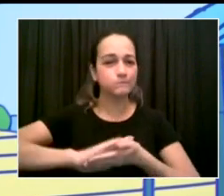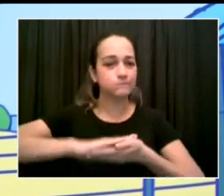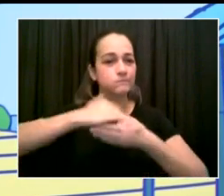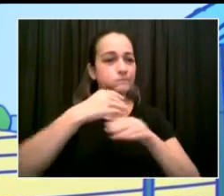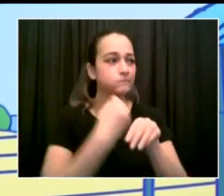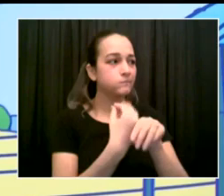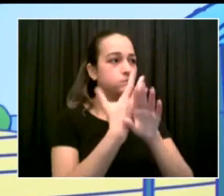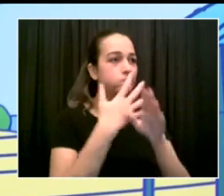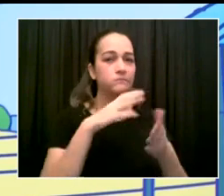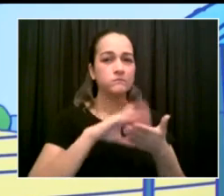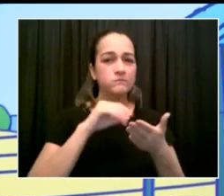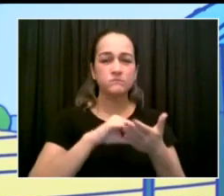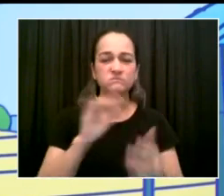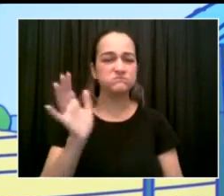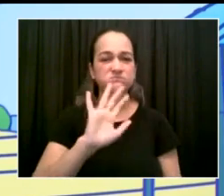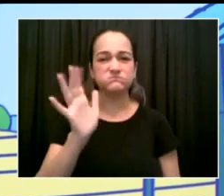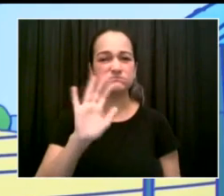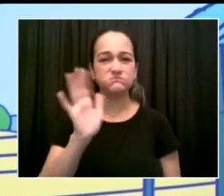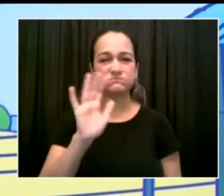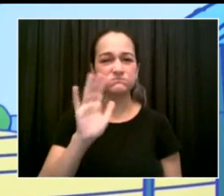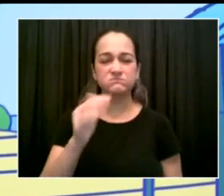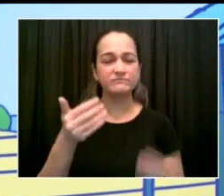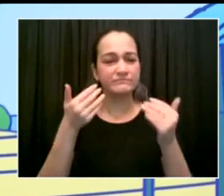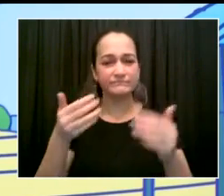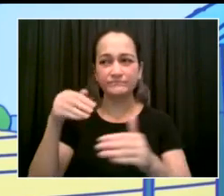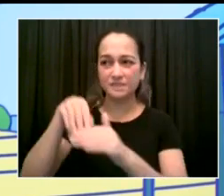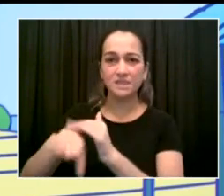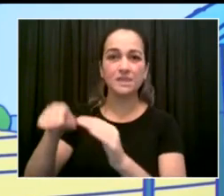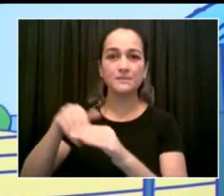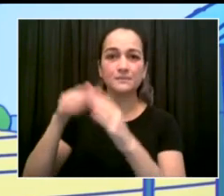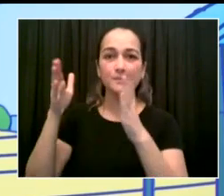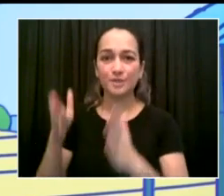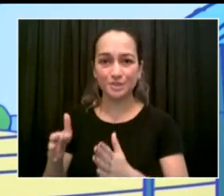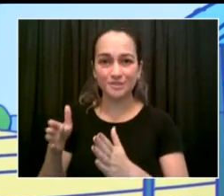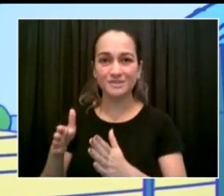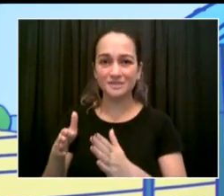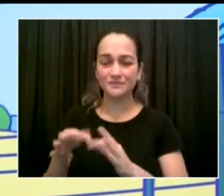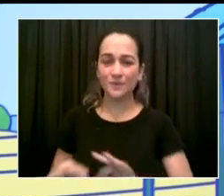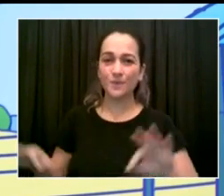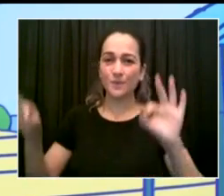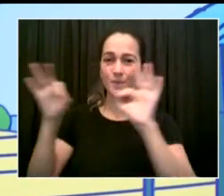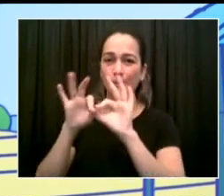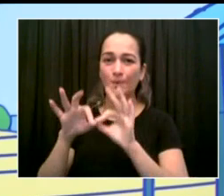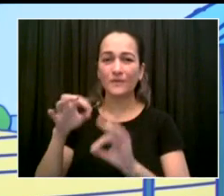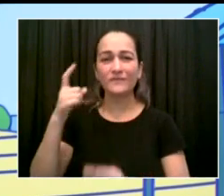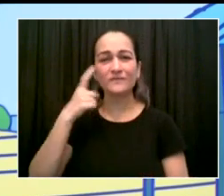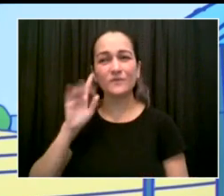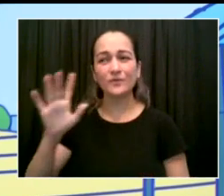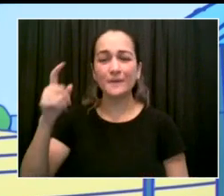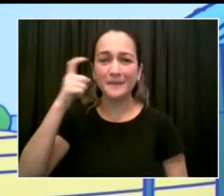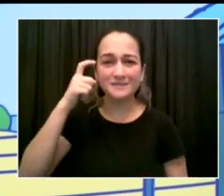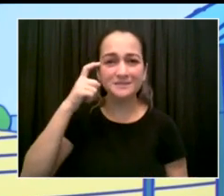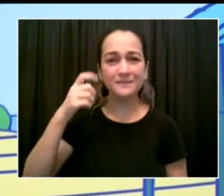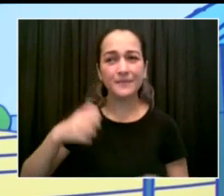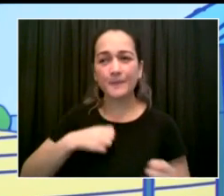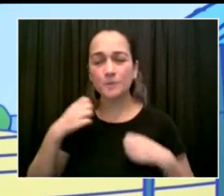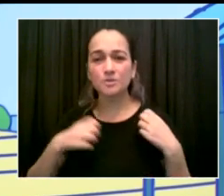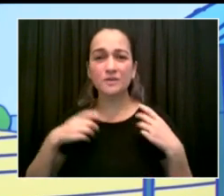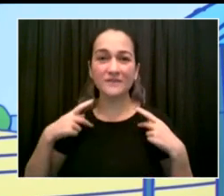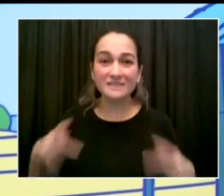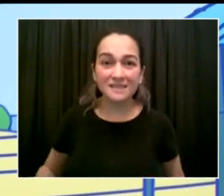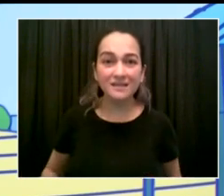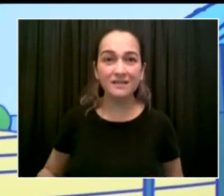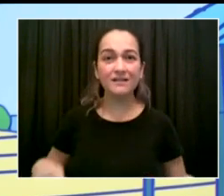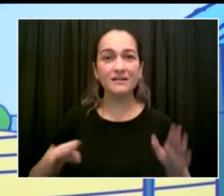so many reasons. It's time. Last year, we did what very few cities did in this country. We reopened our schools,